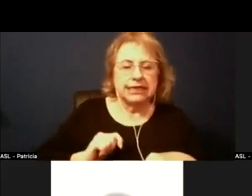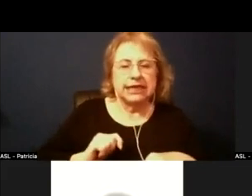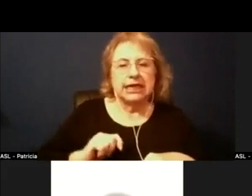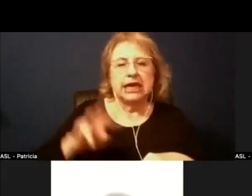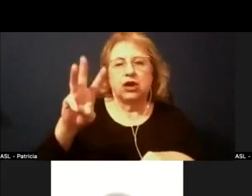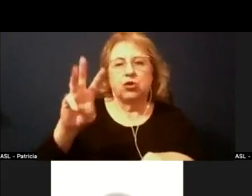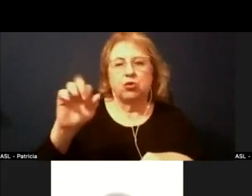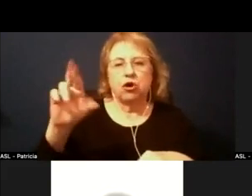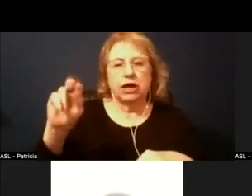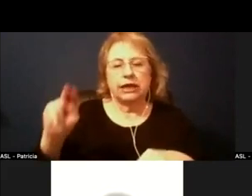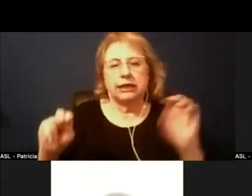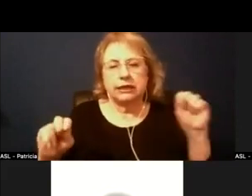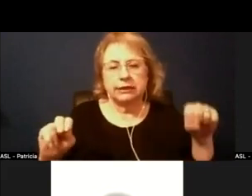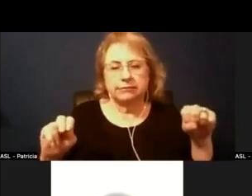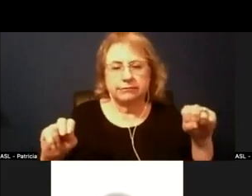trustee watkins